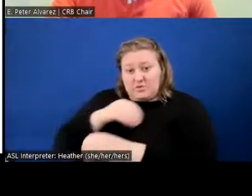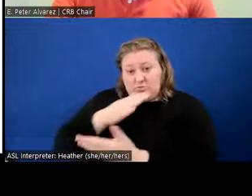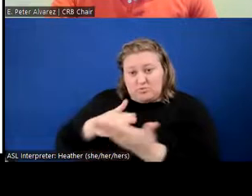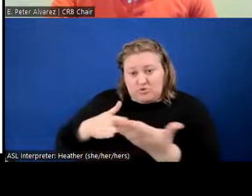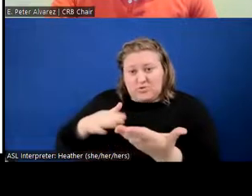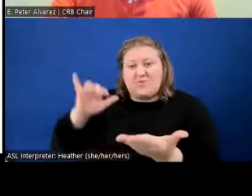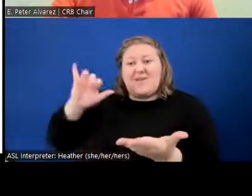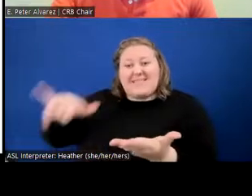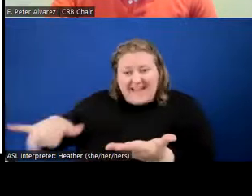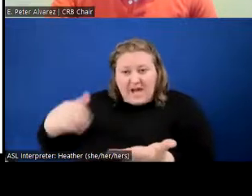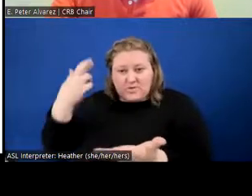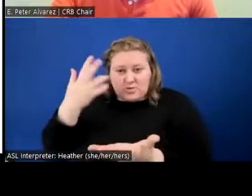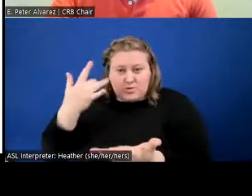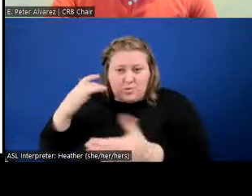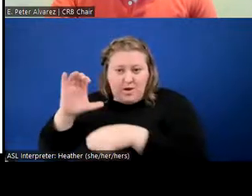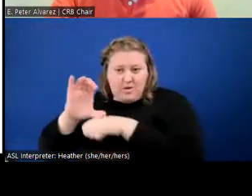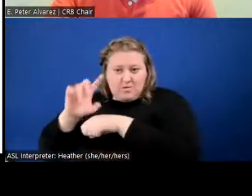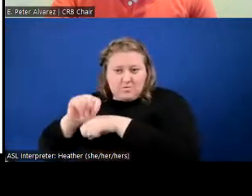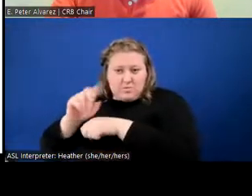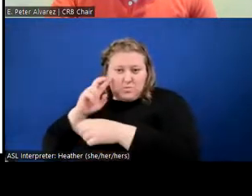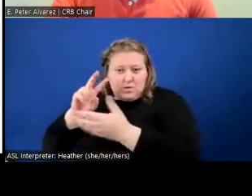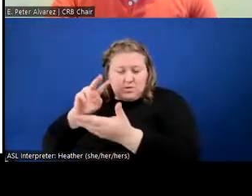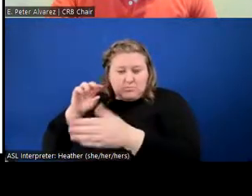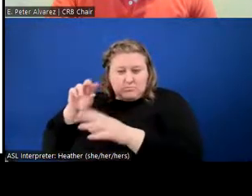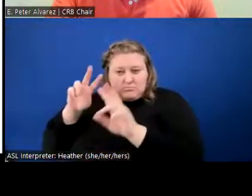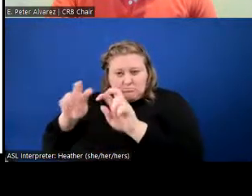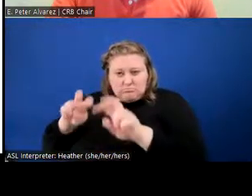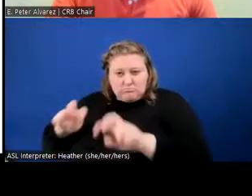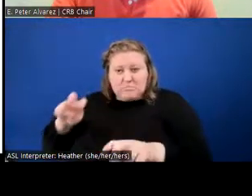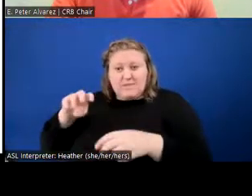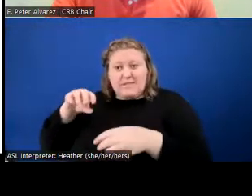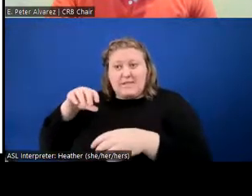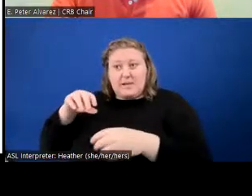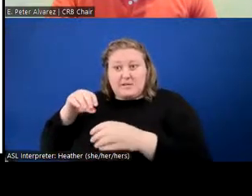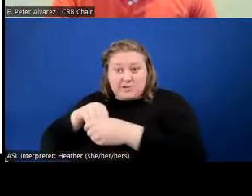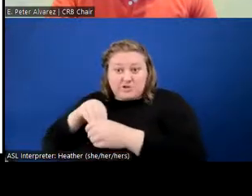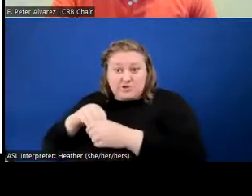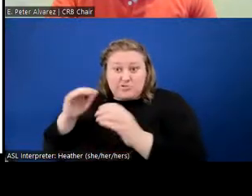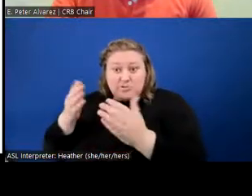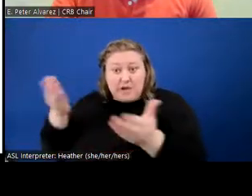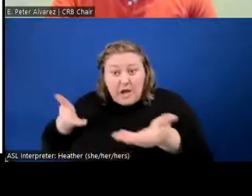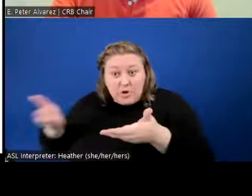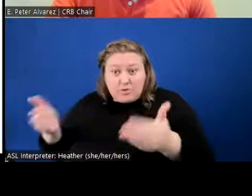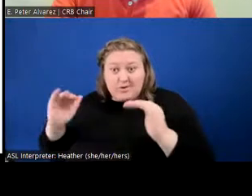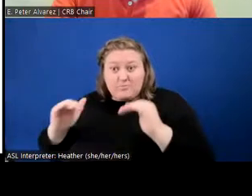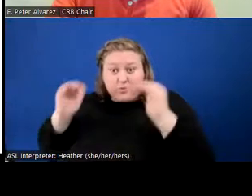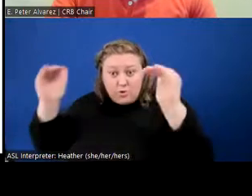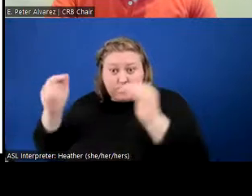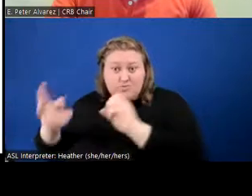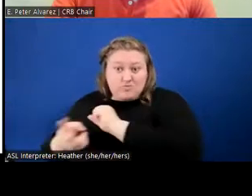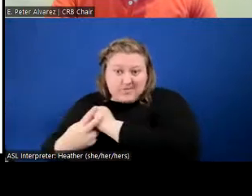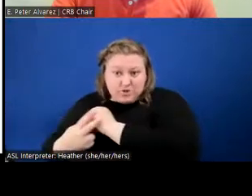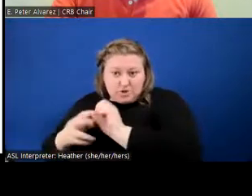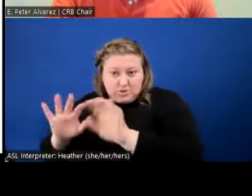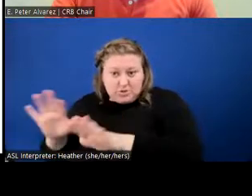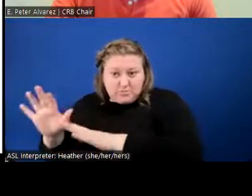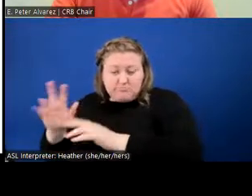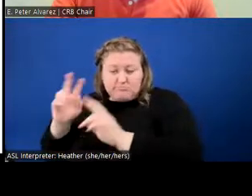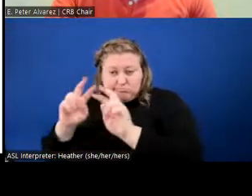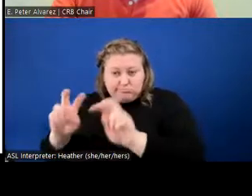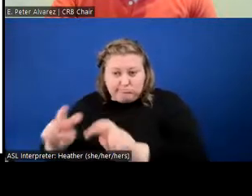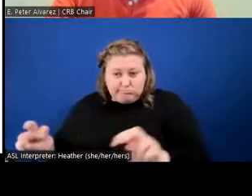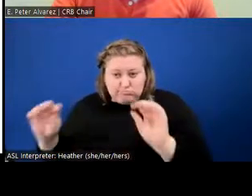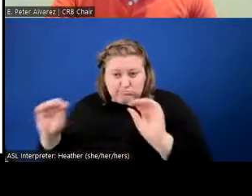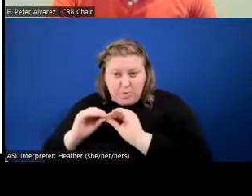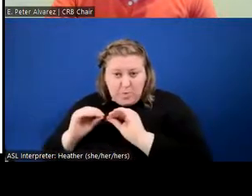reason we're having a consultant look at their internal hiring retention and promotion. It became very clear that in talking